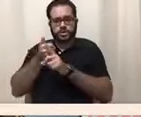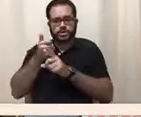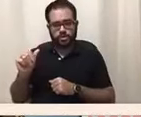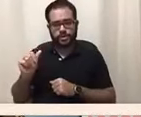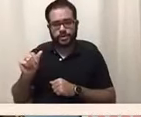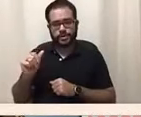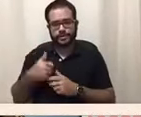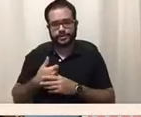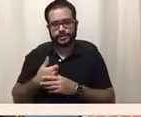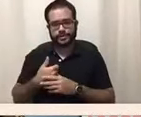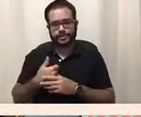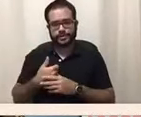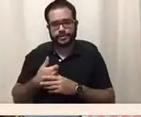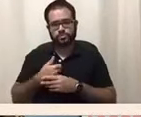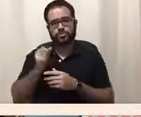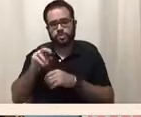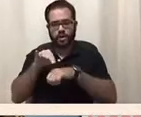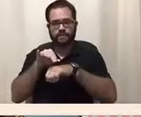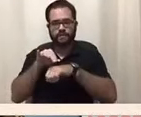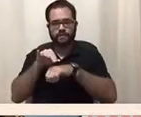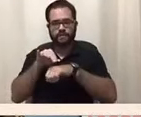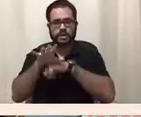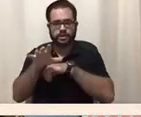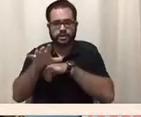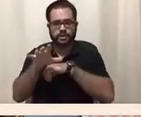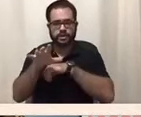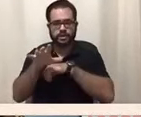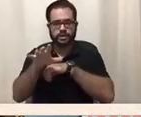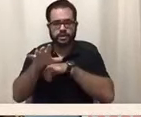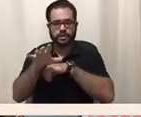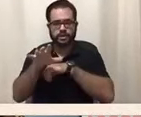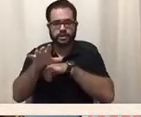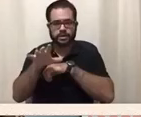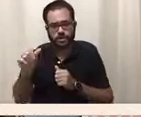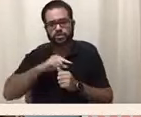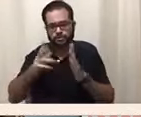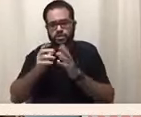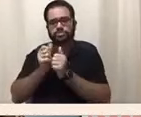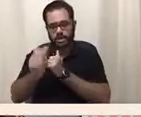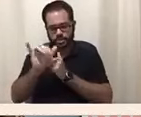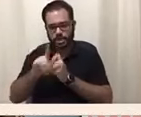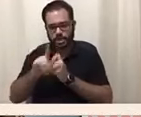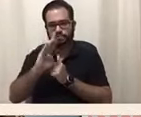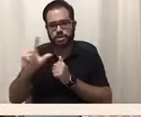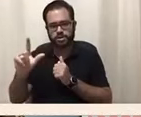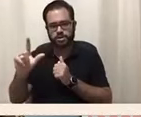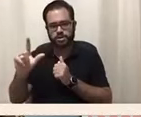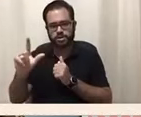we got that passed and it was signed by Governor Charlie Crisp back in 2008.